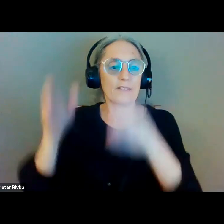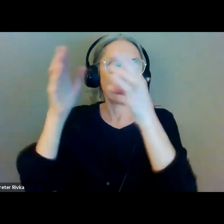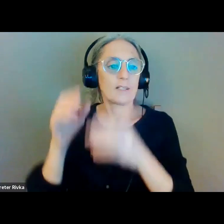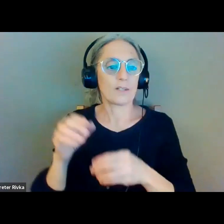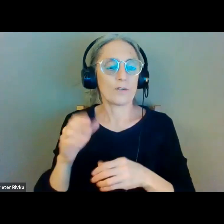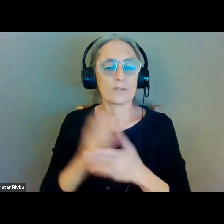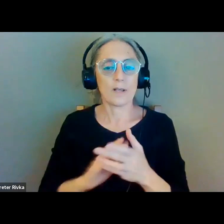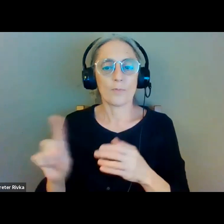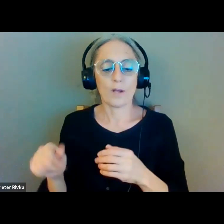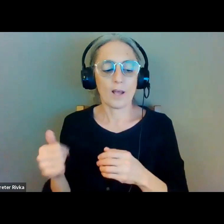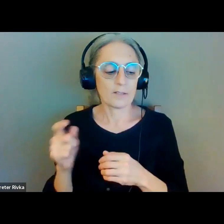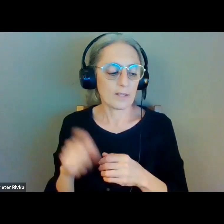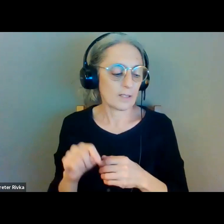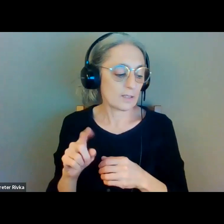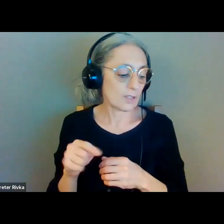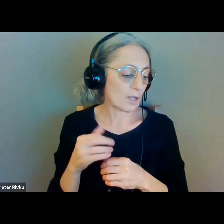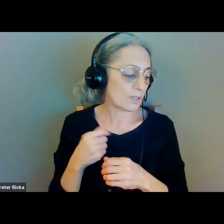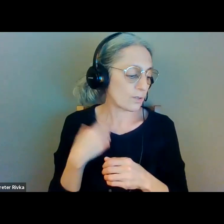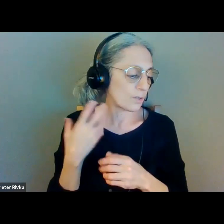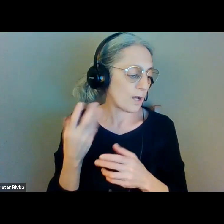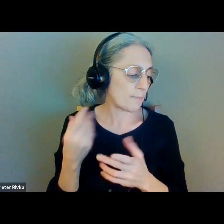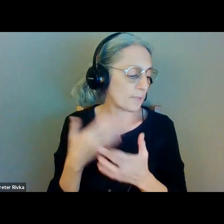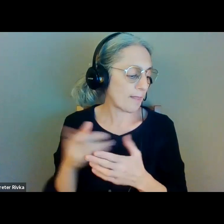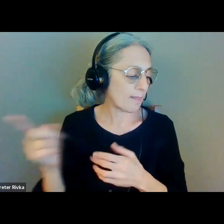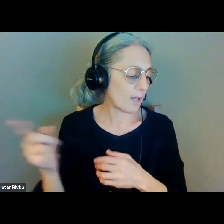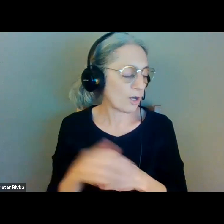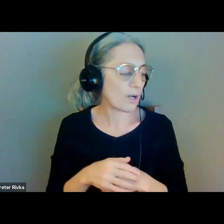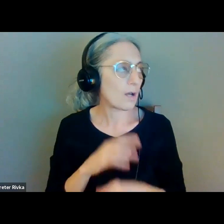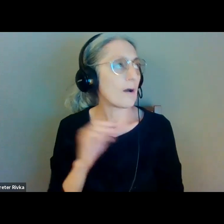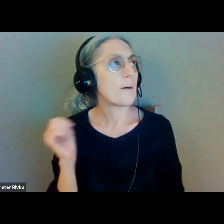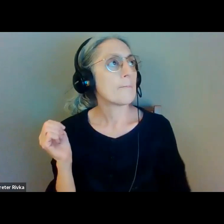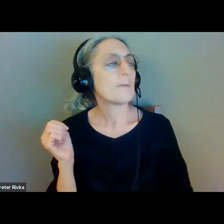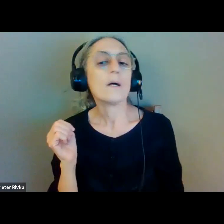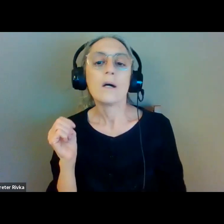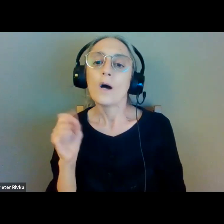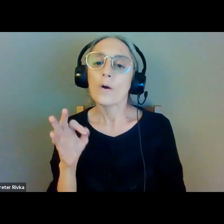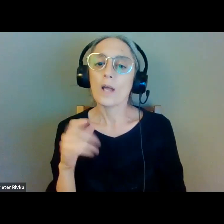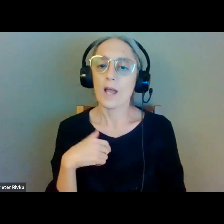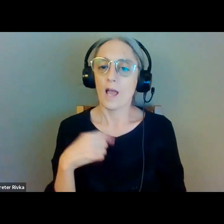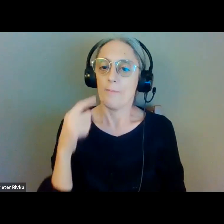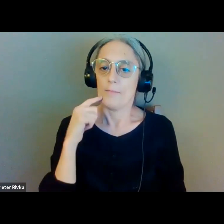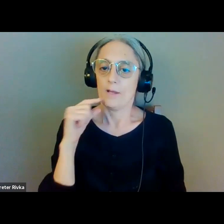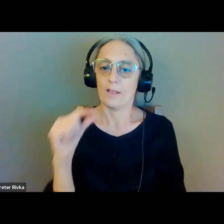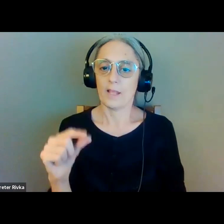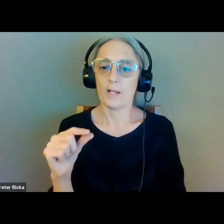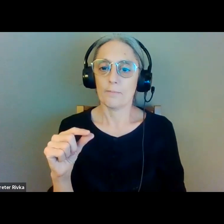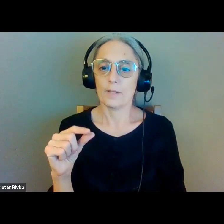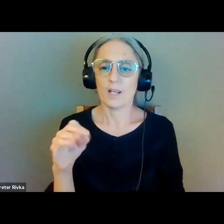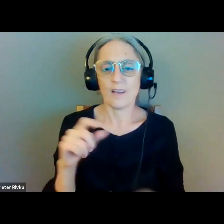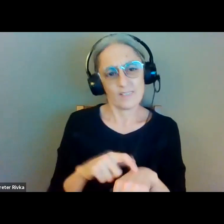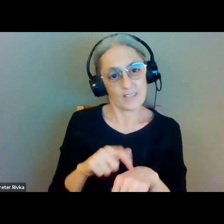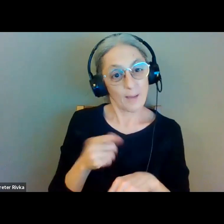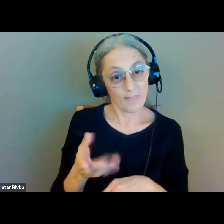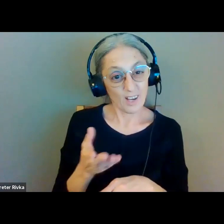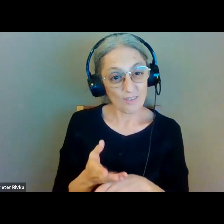to to get to um took up a little bit of time there is that